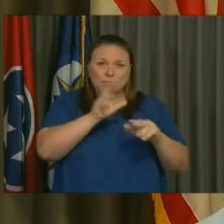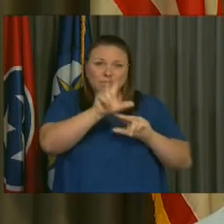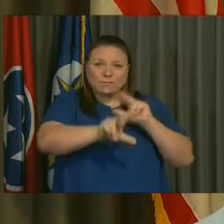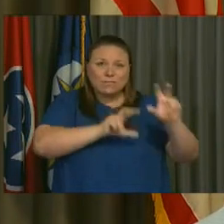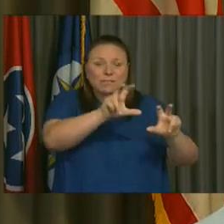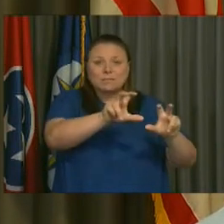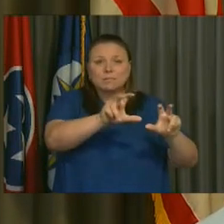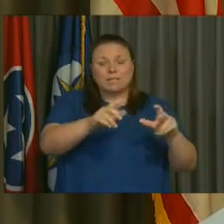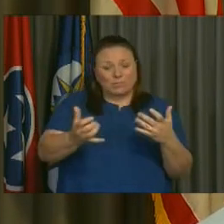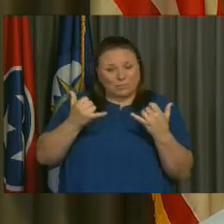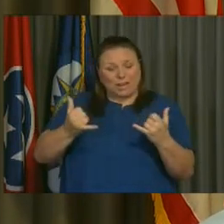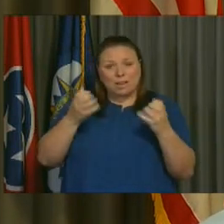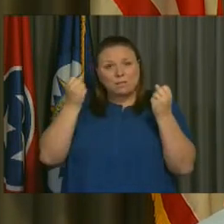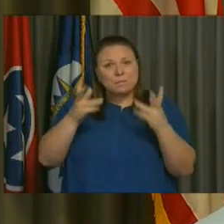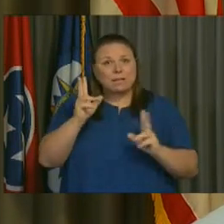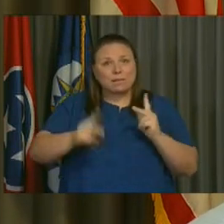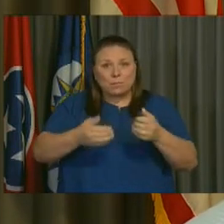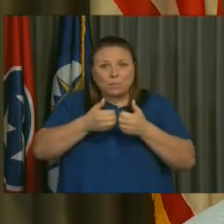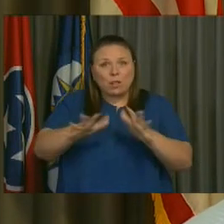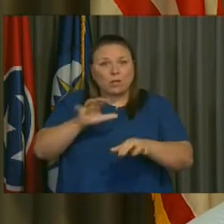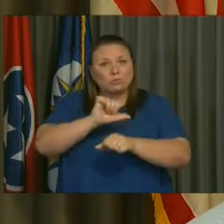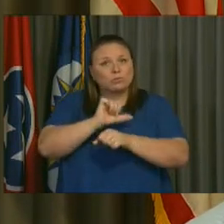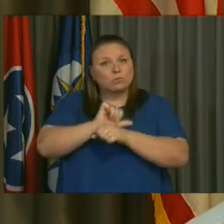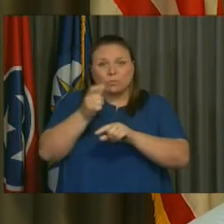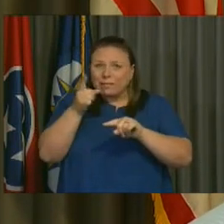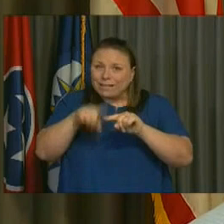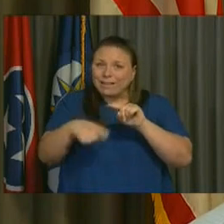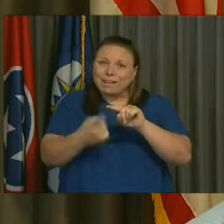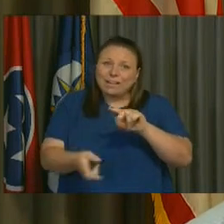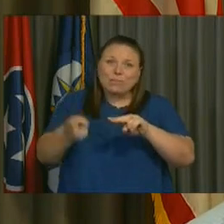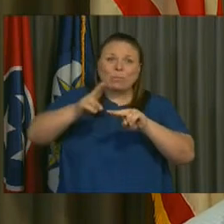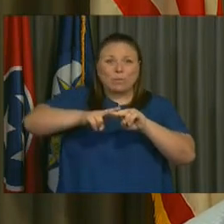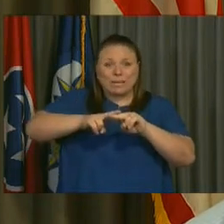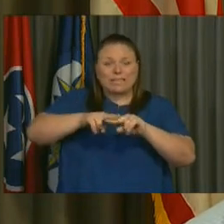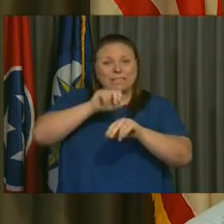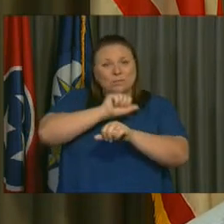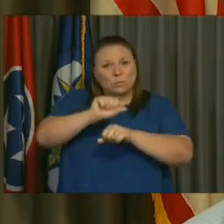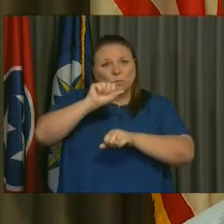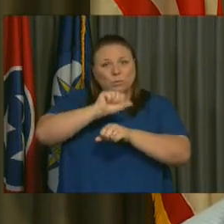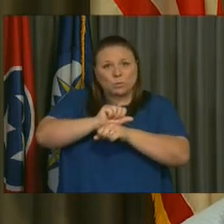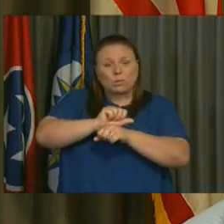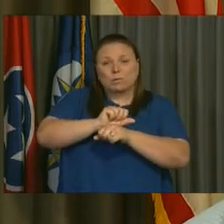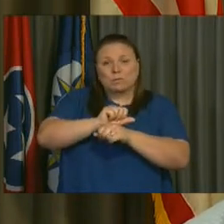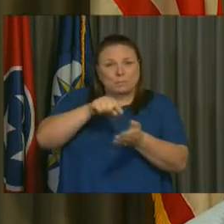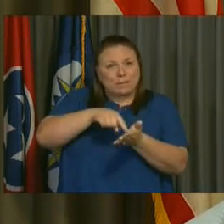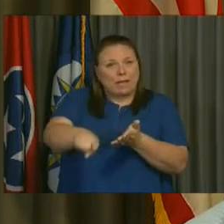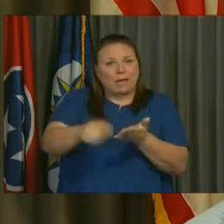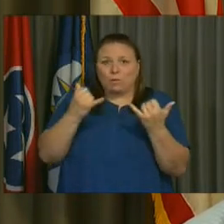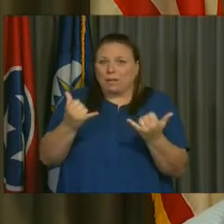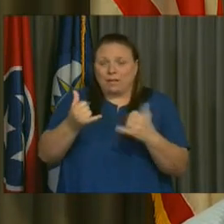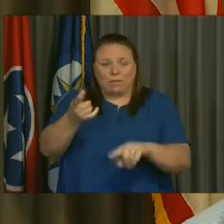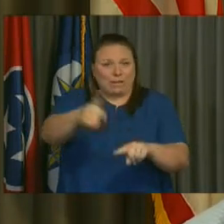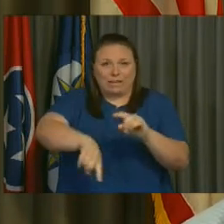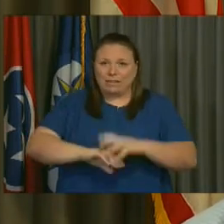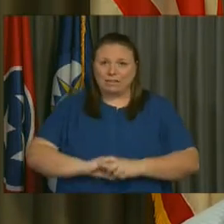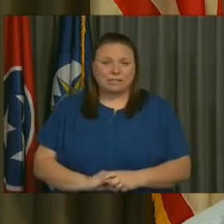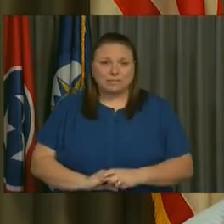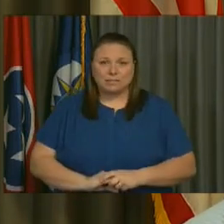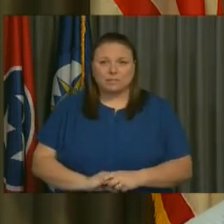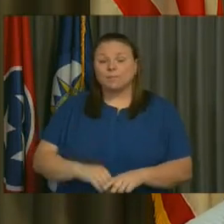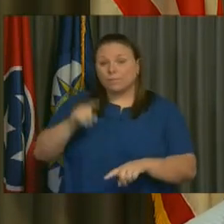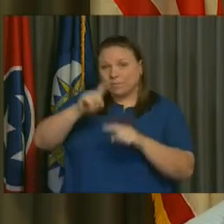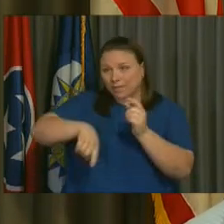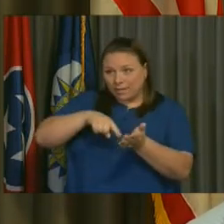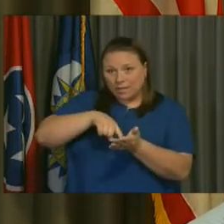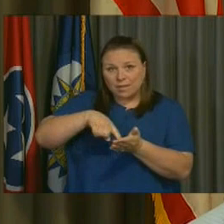when so many have lost their jobs, we can't increase pay to our employees, unfortunately. We can't spend